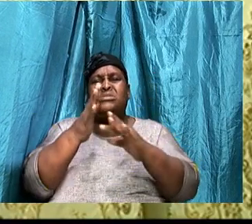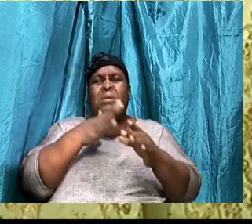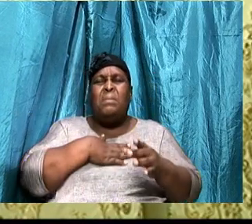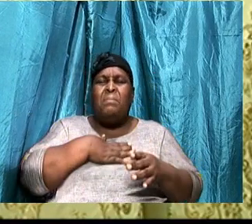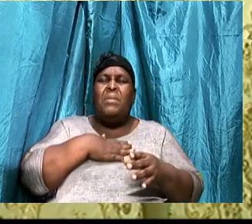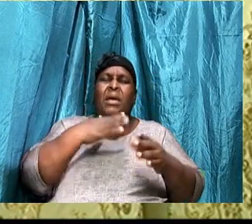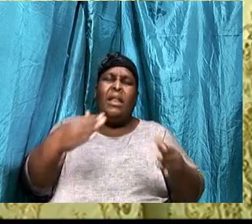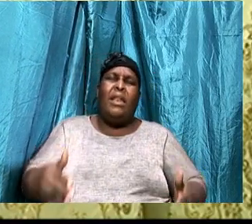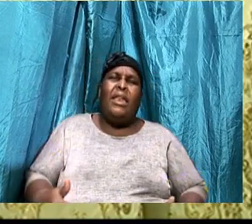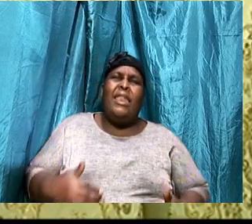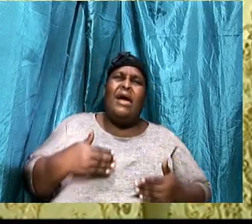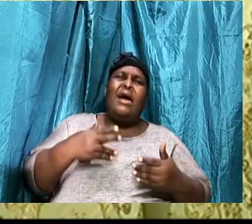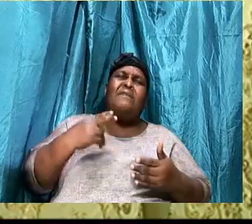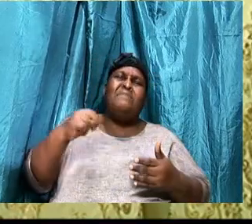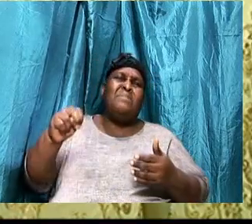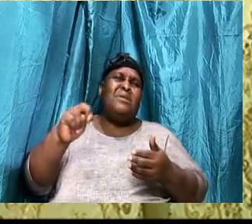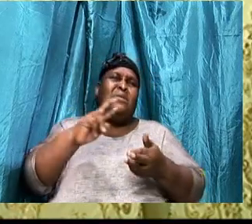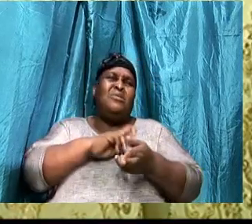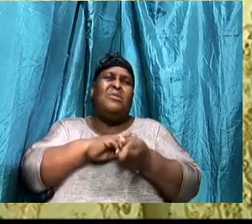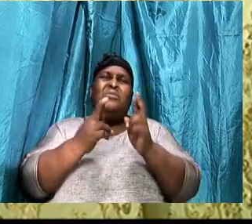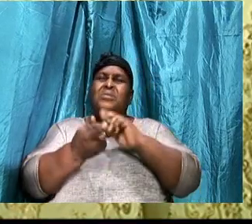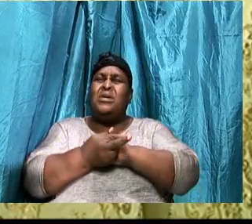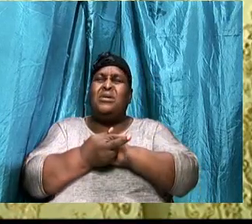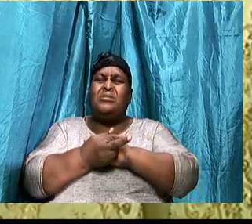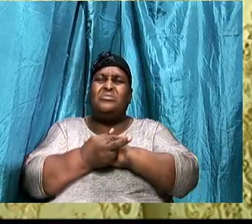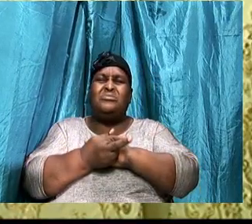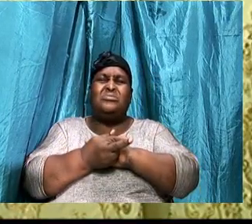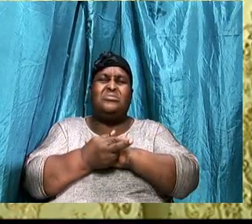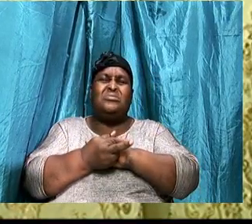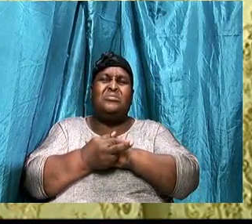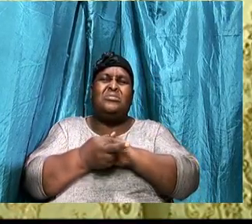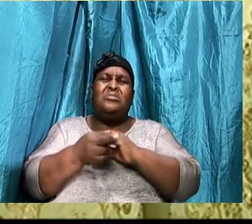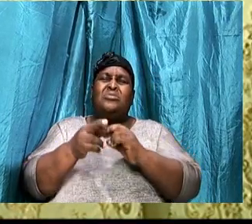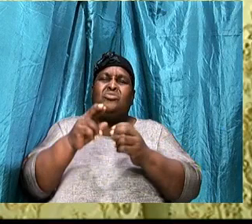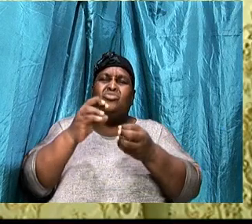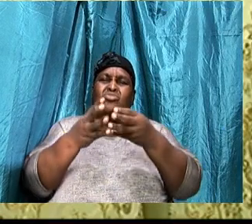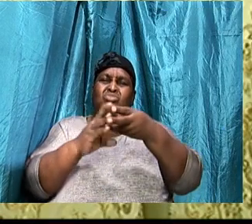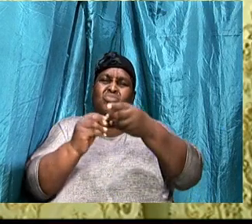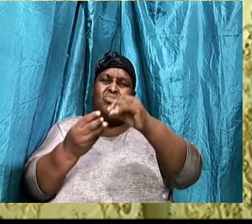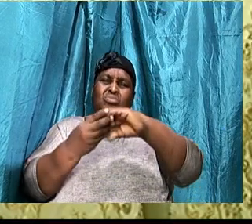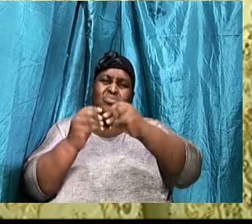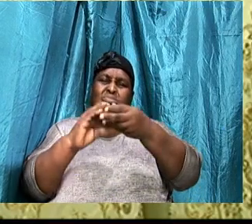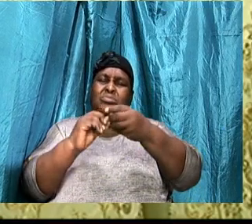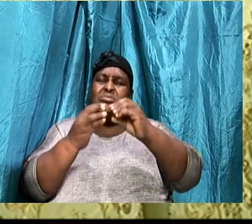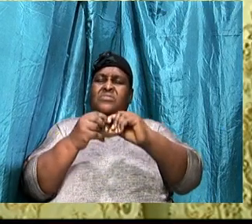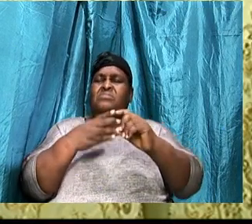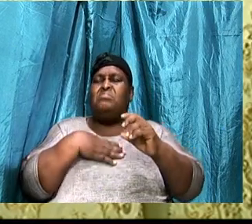rearranged. The story of my life has gone from rocks to riches.